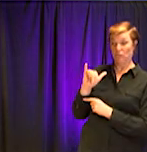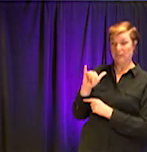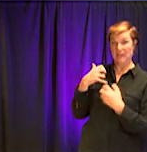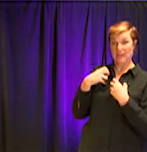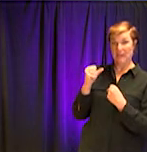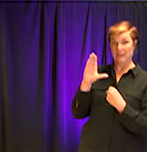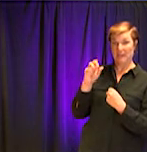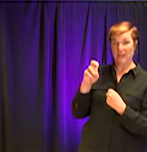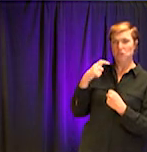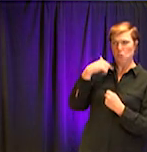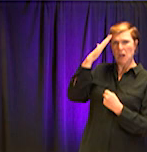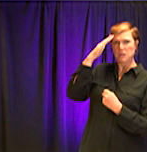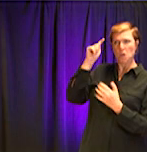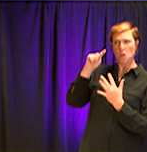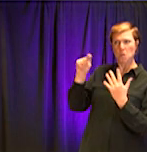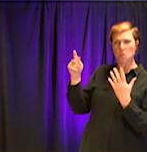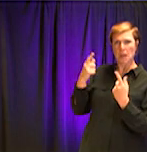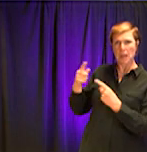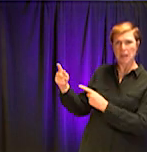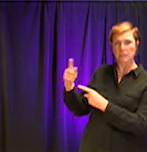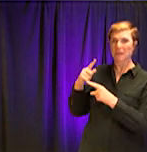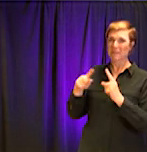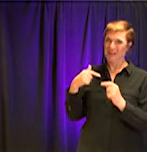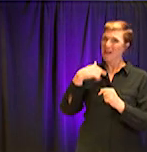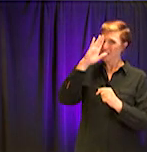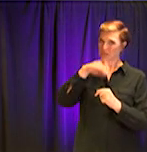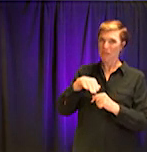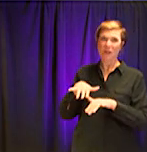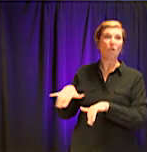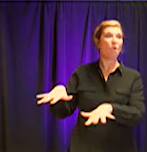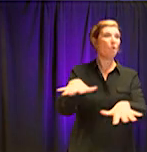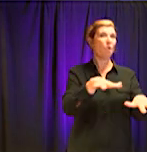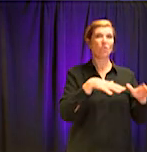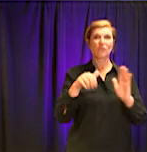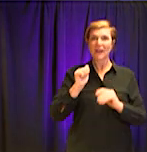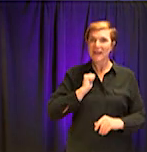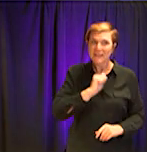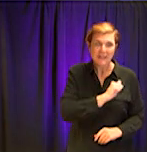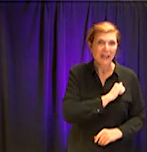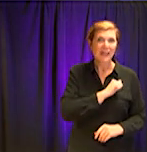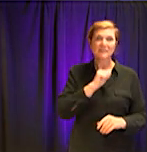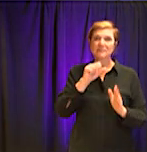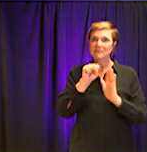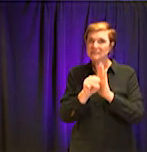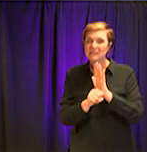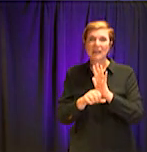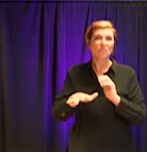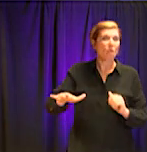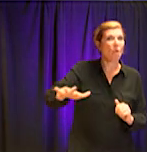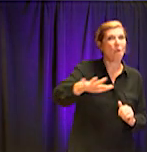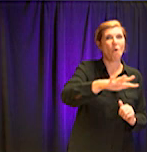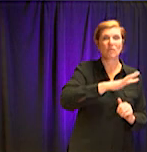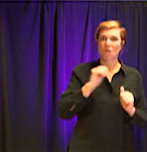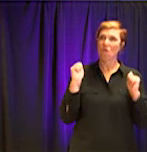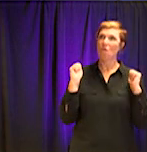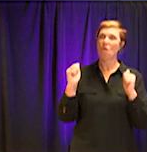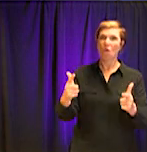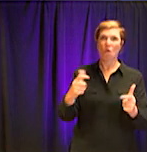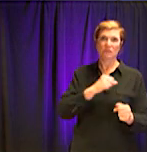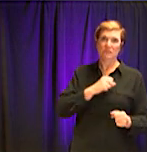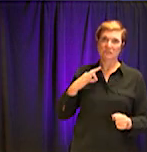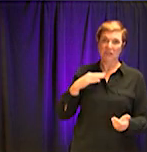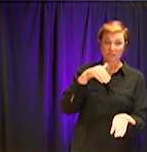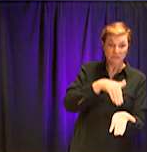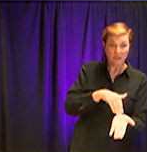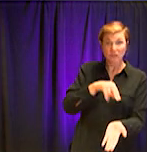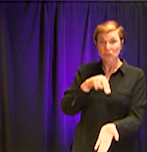there, but I can tell you that health systems all over the Metro Atlanta area are working, um, long days, every day, weekends